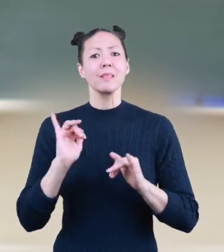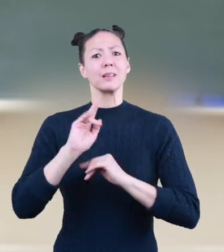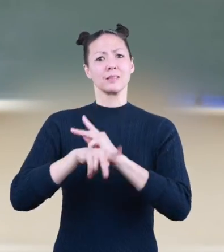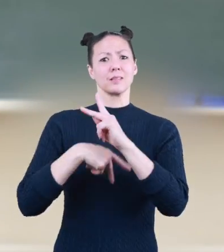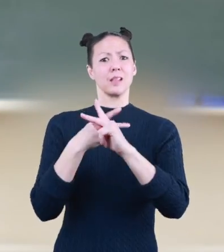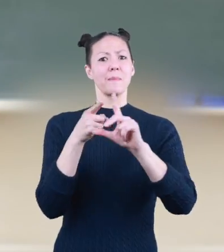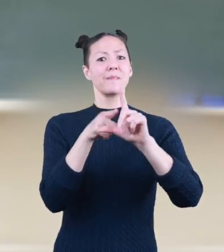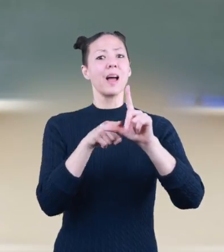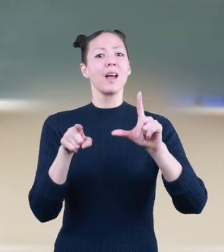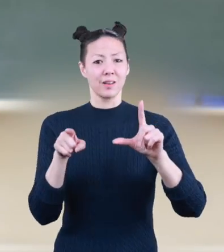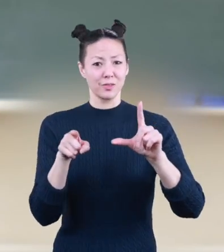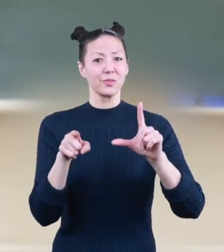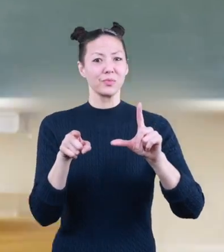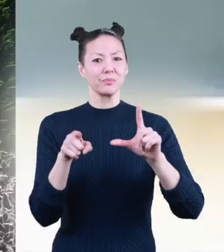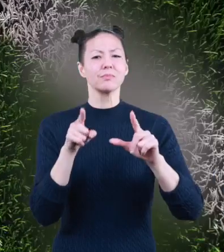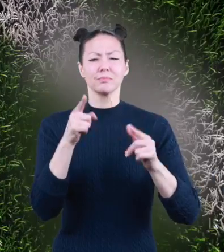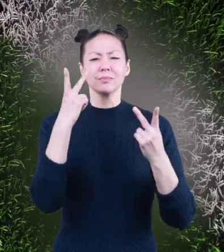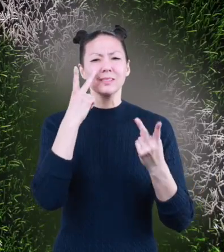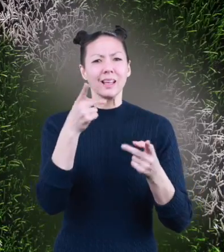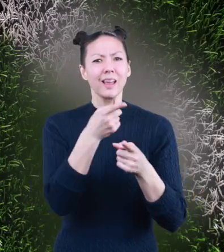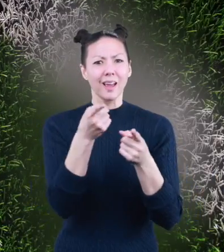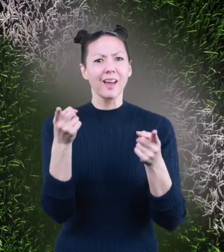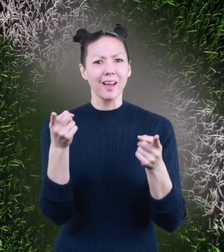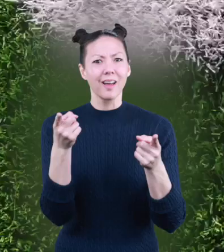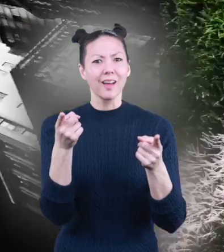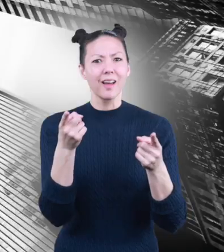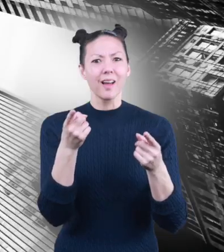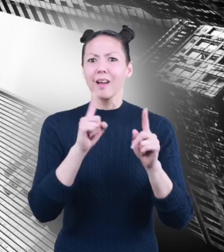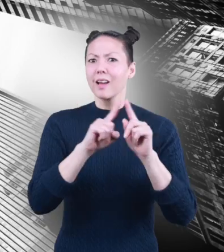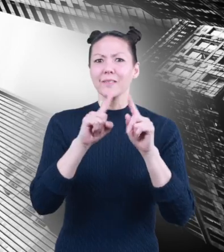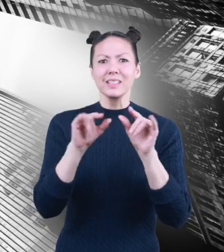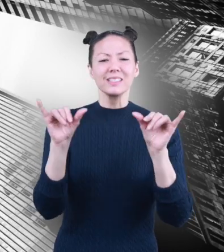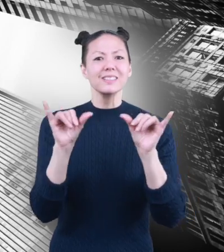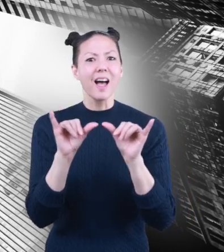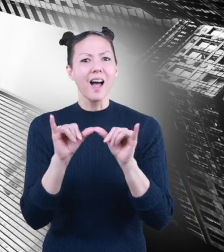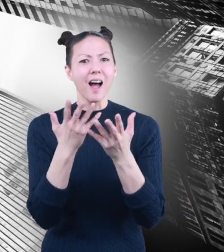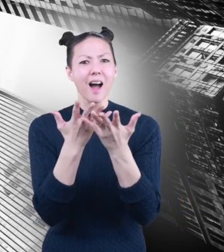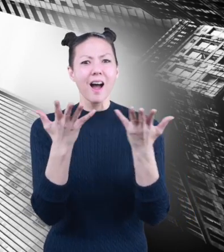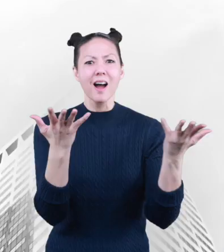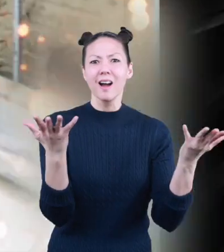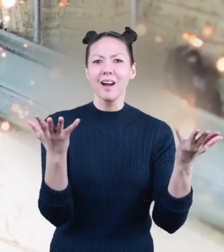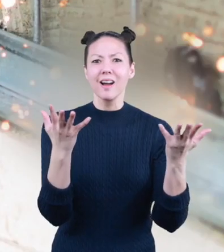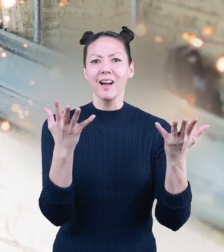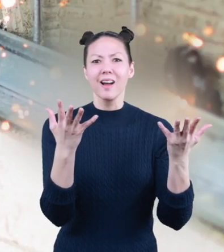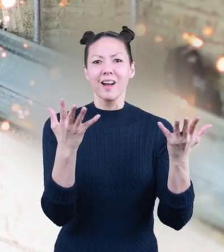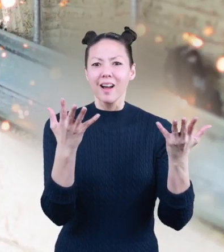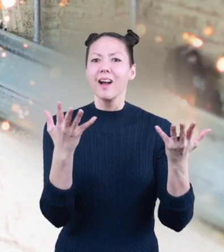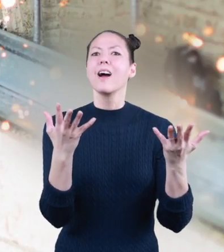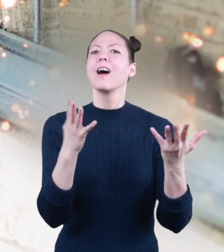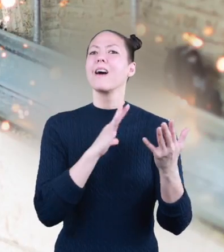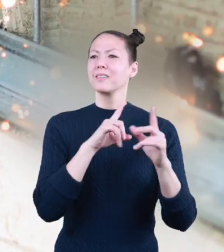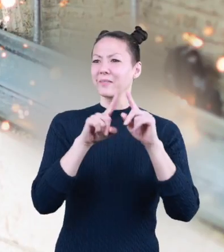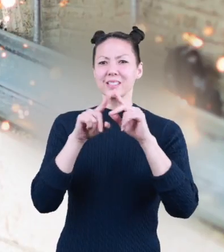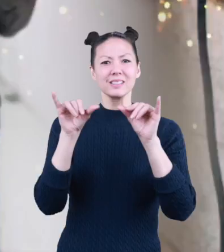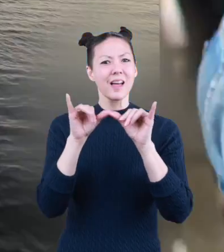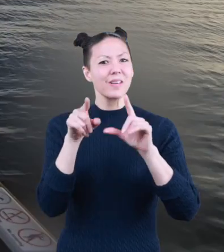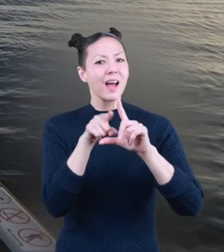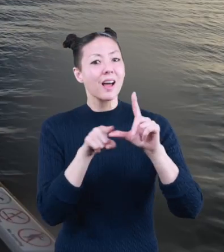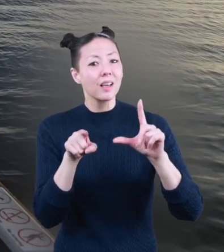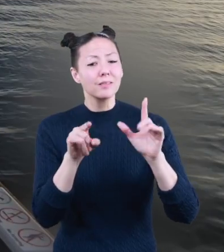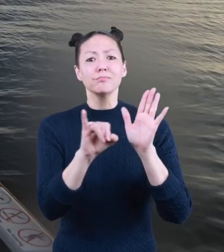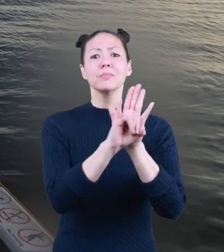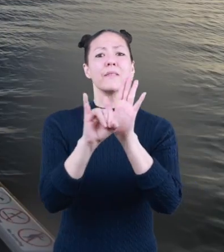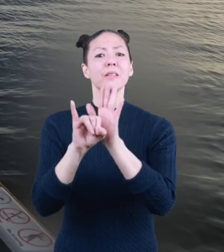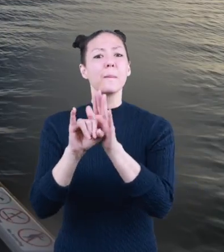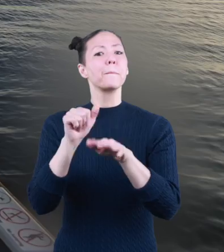Types of angles. As you can see, angles come in all sizes. The different sizes of angles are